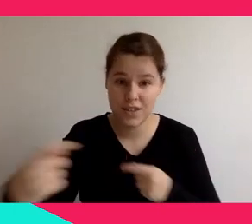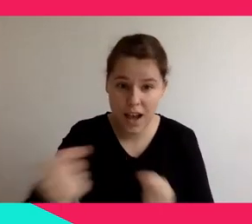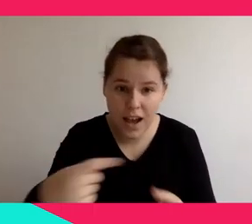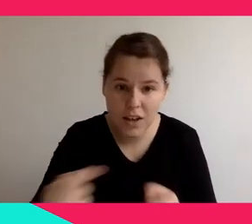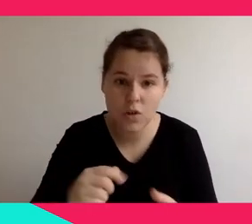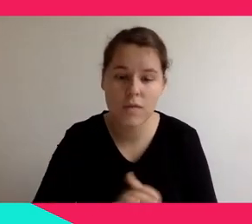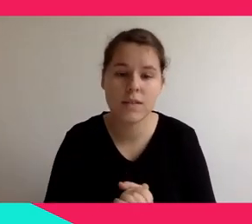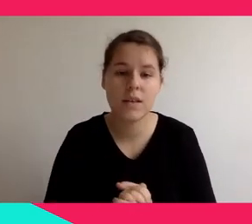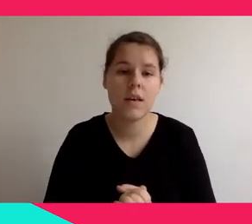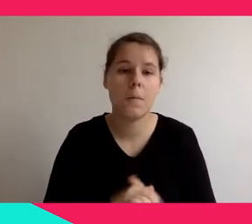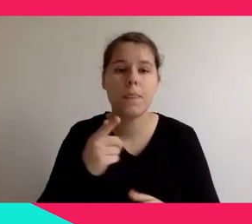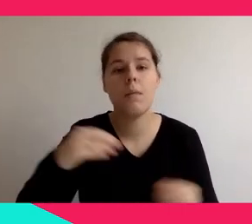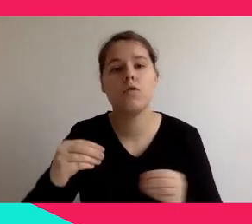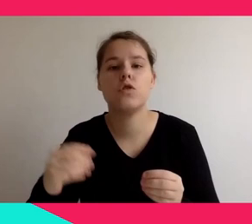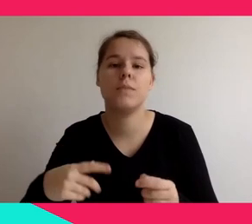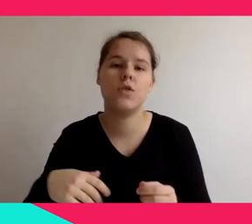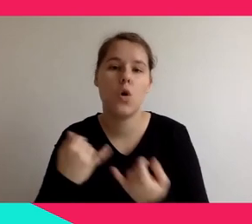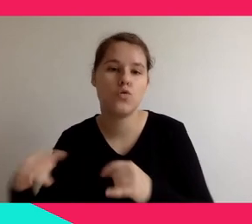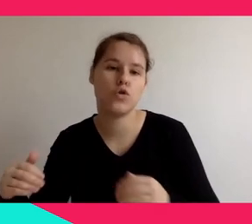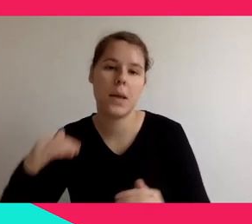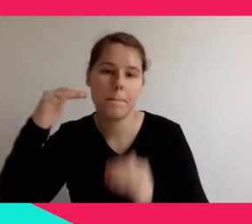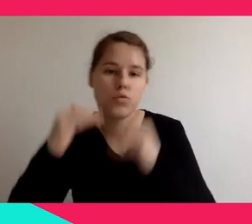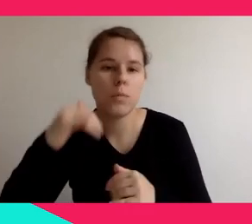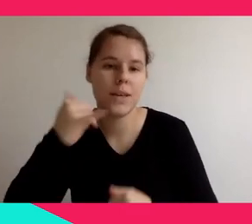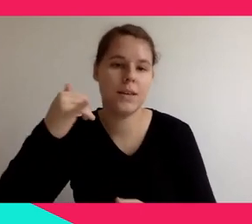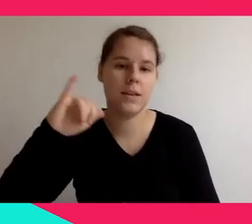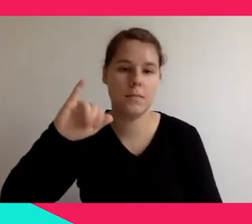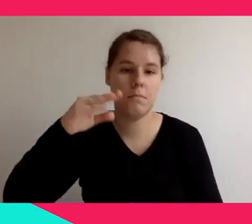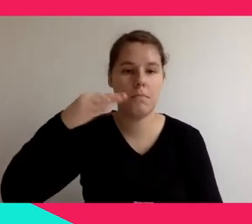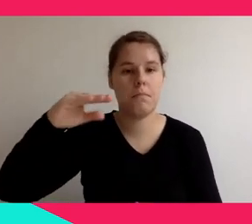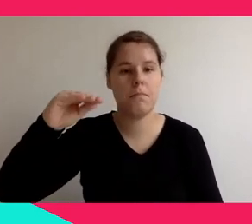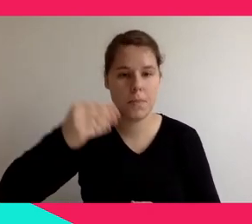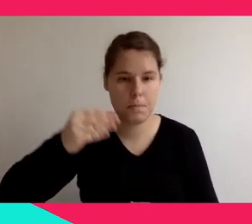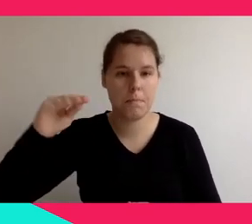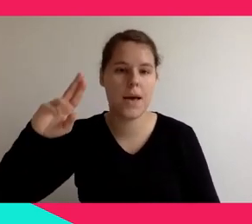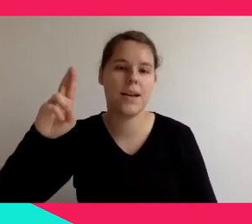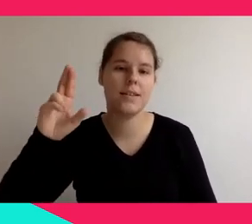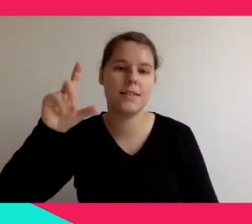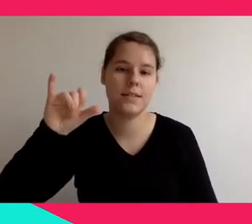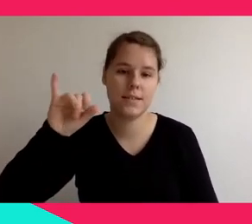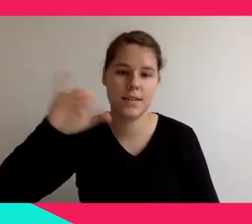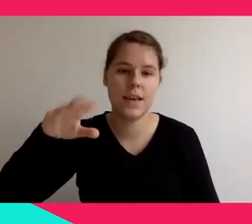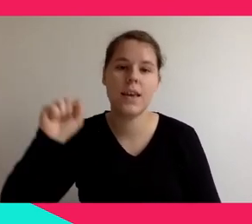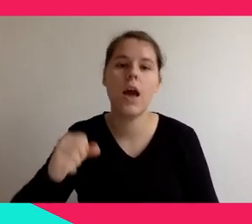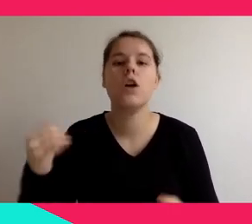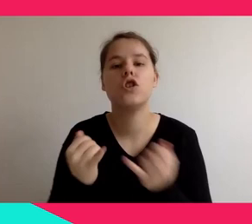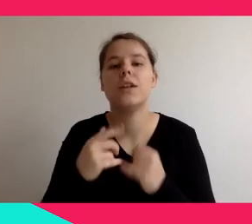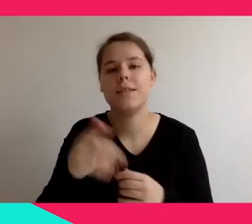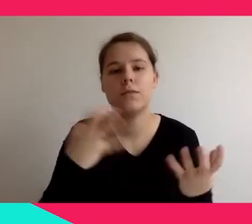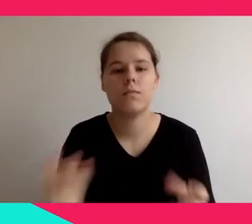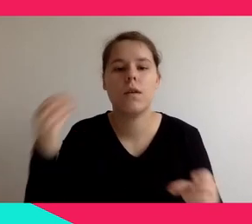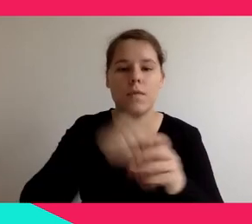immersion is stronger with stereoscopy. Stereoscopy means that we see the content in 3D and